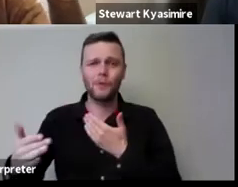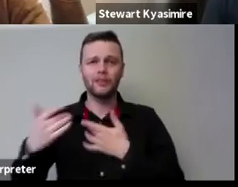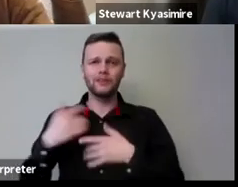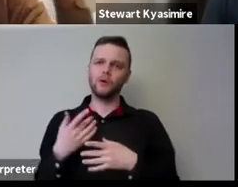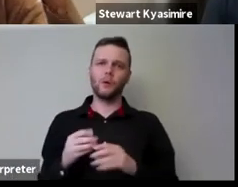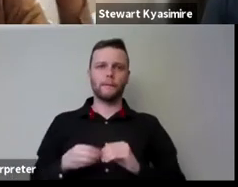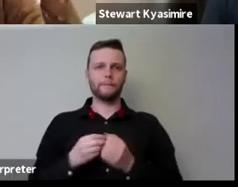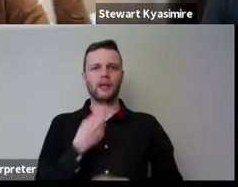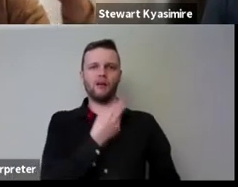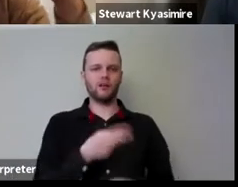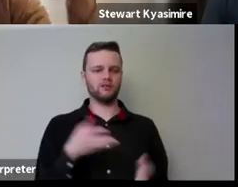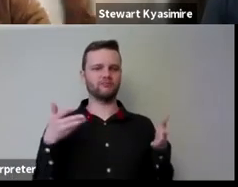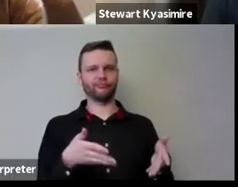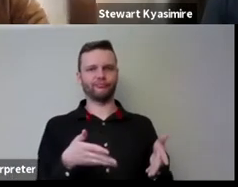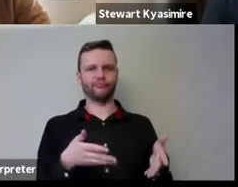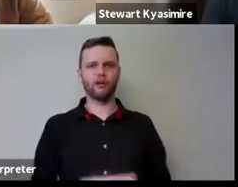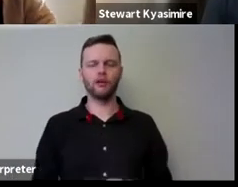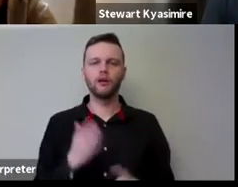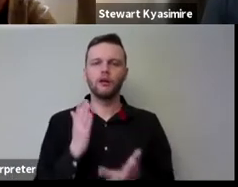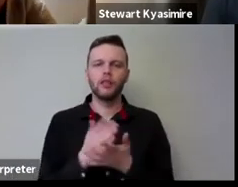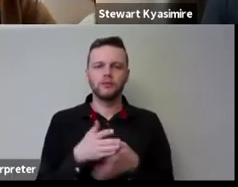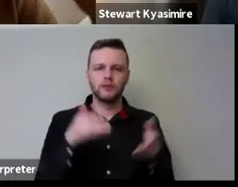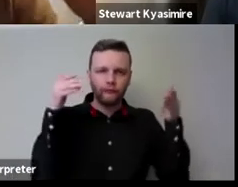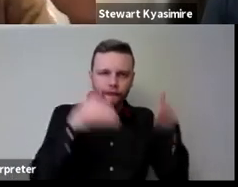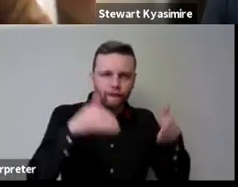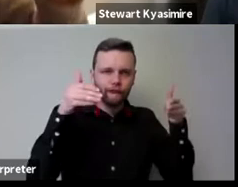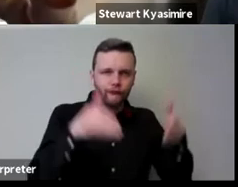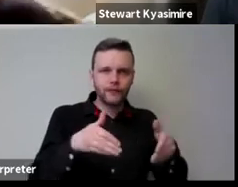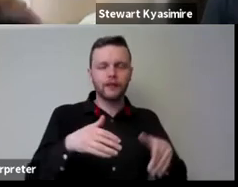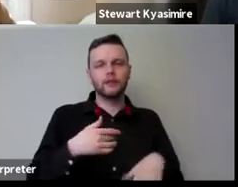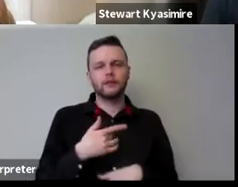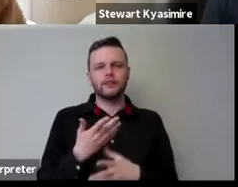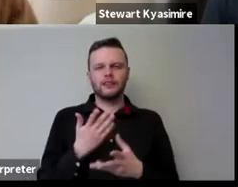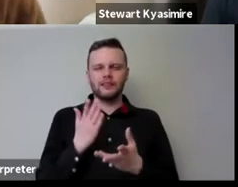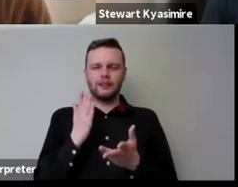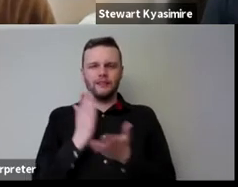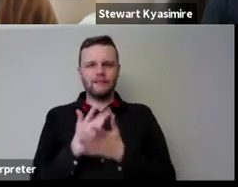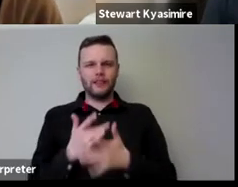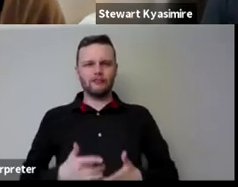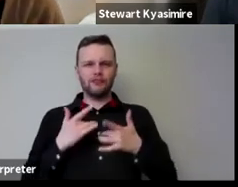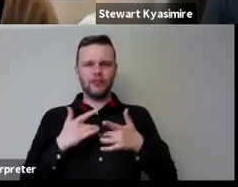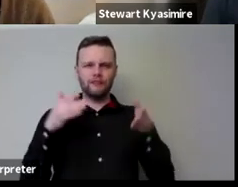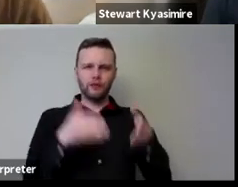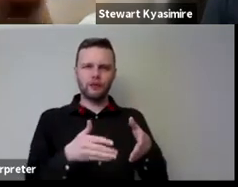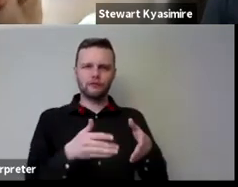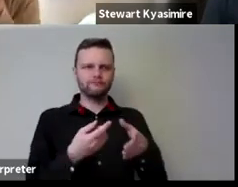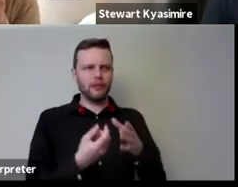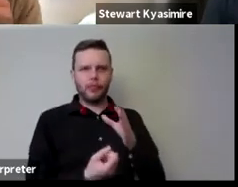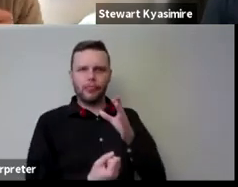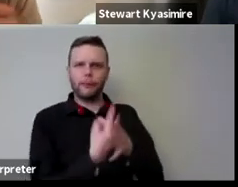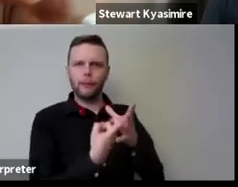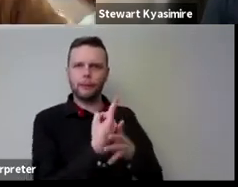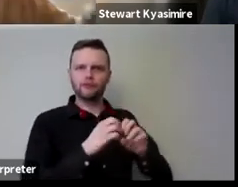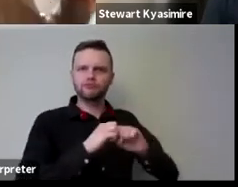art somehow we've become fixated we could do the art history bit another time but somehow we've got fixated on the moment of the production